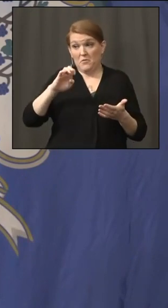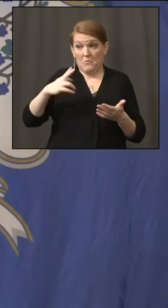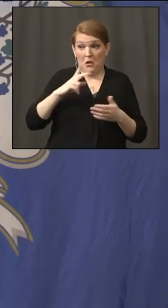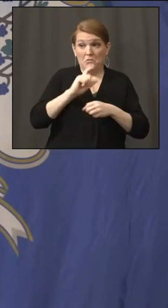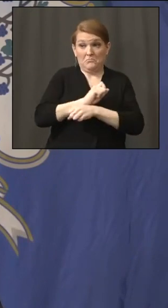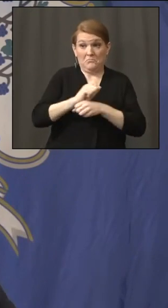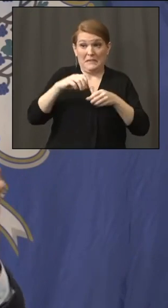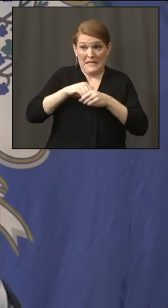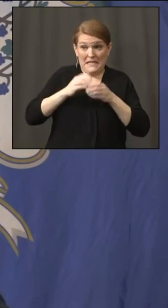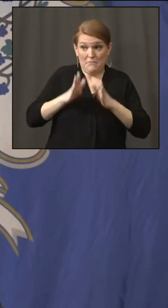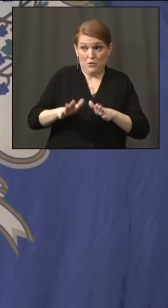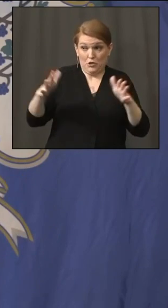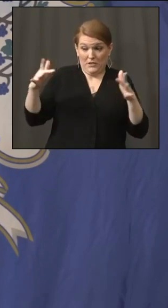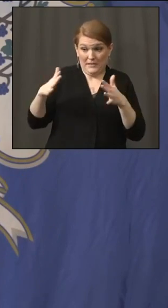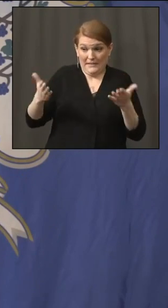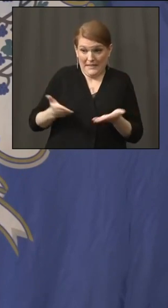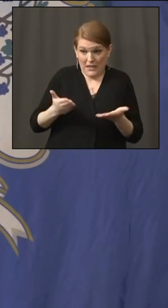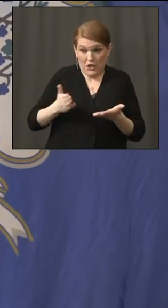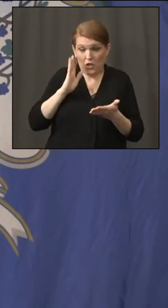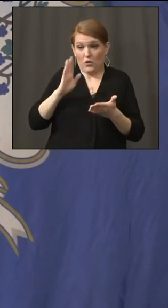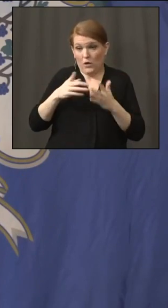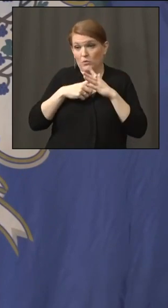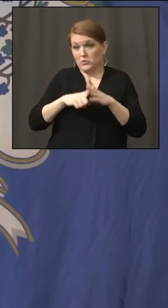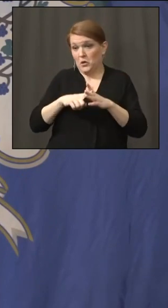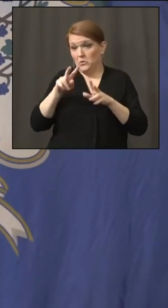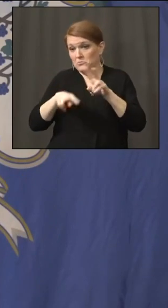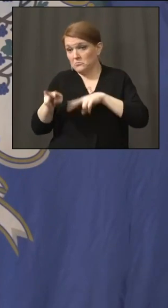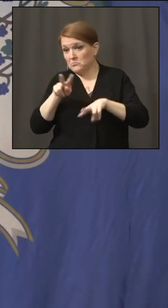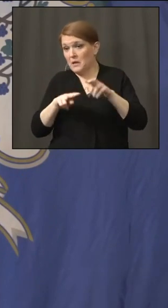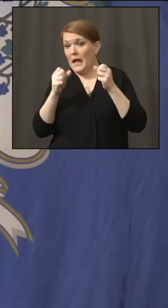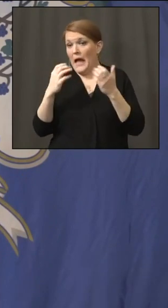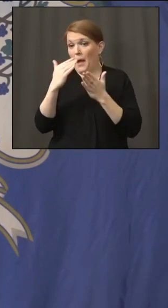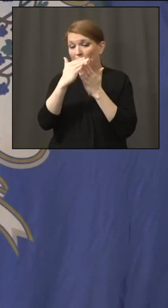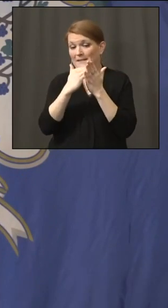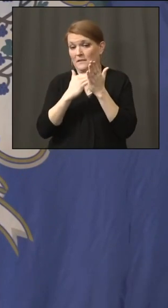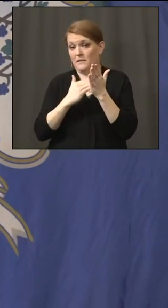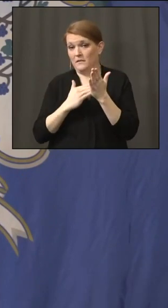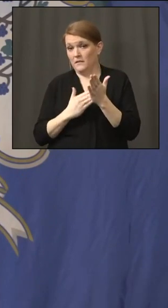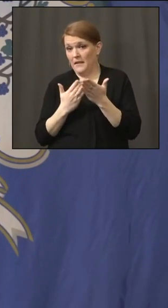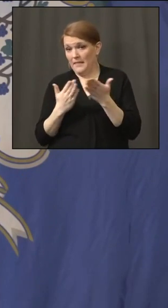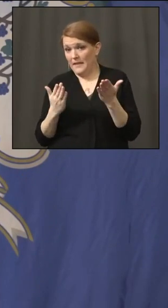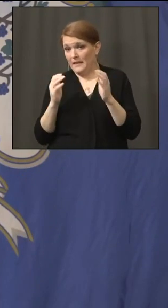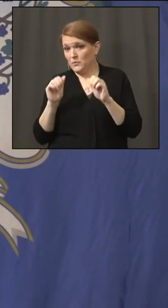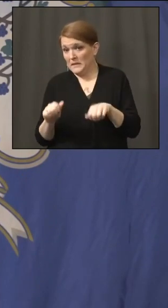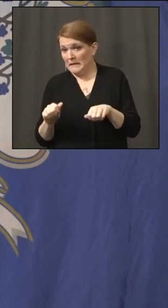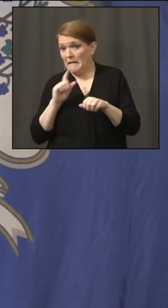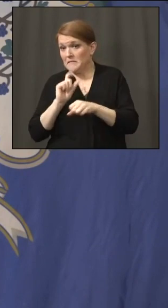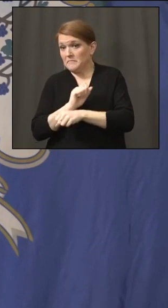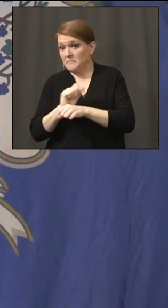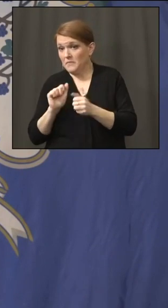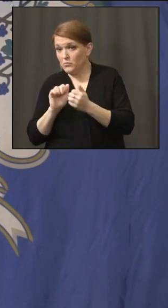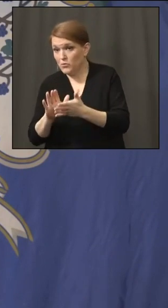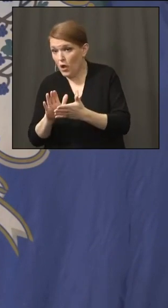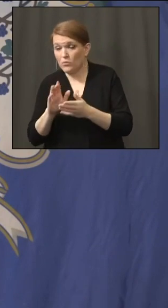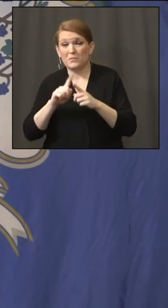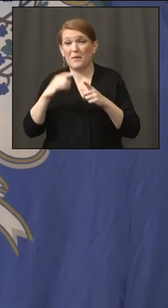out how big an agenda we feel like we can do. If we're still more distant, we may be a bit be a bit more cautious.